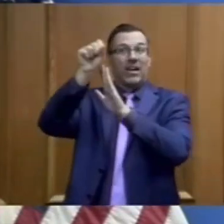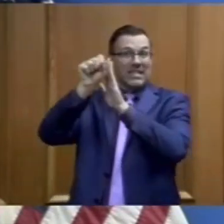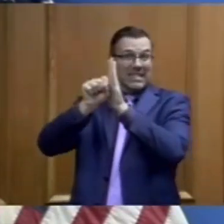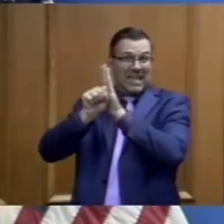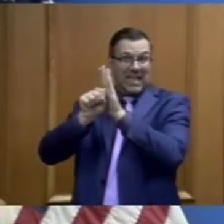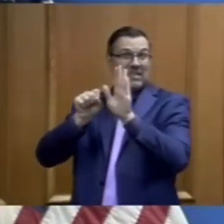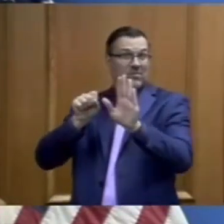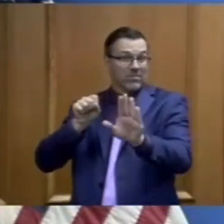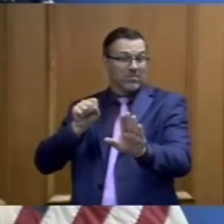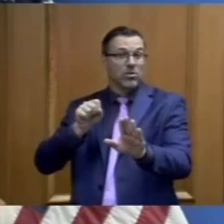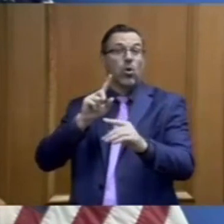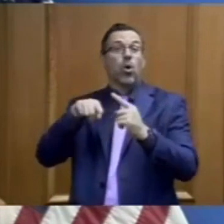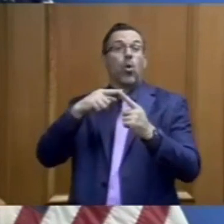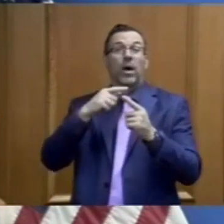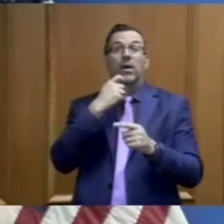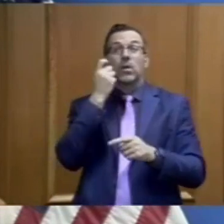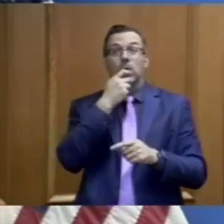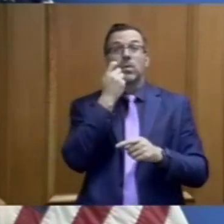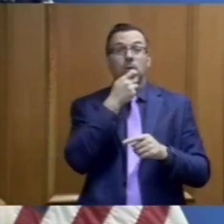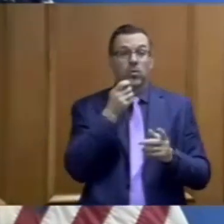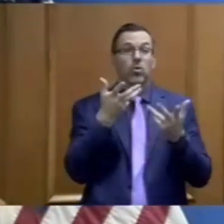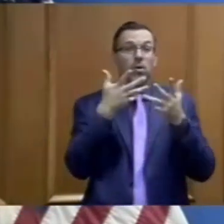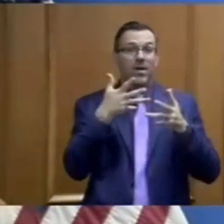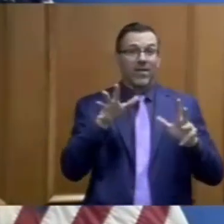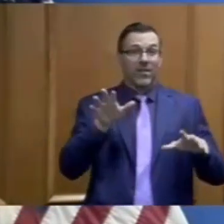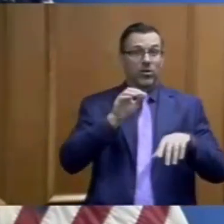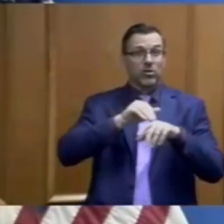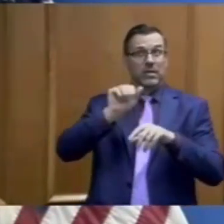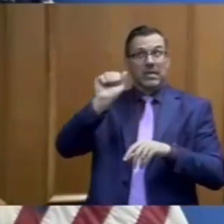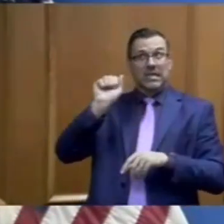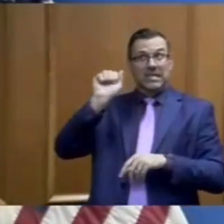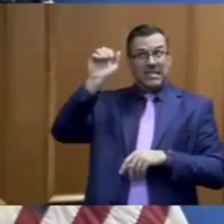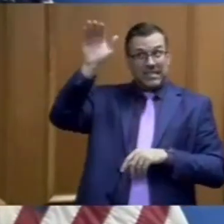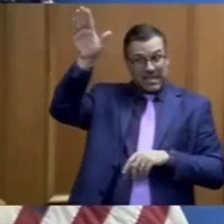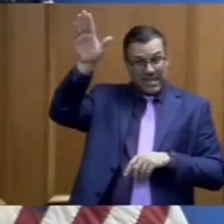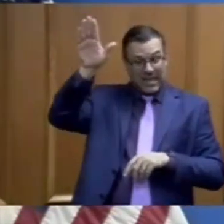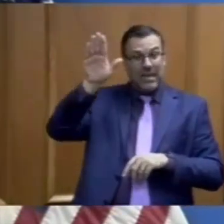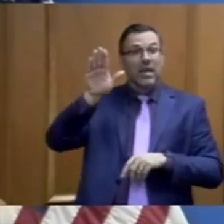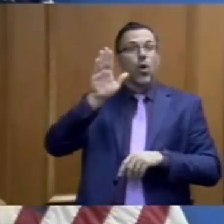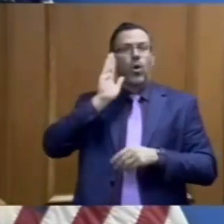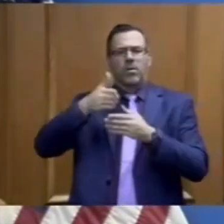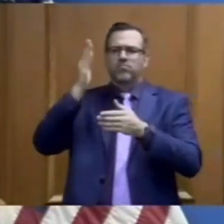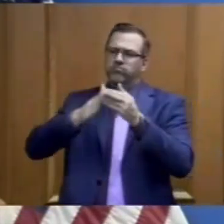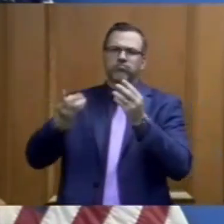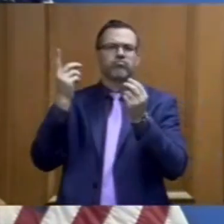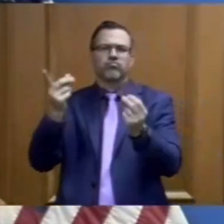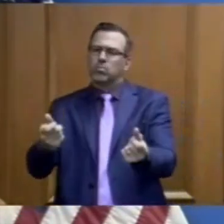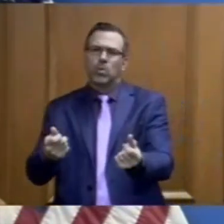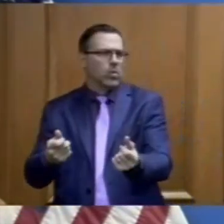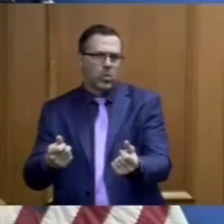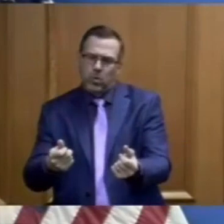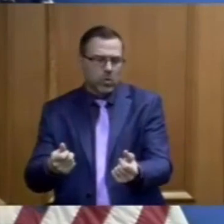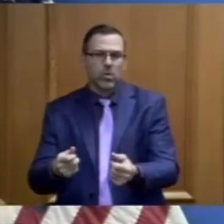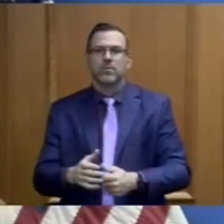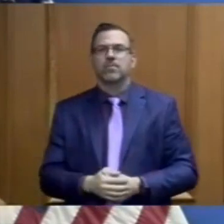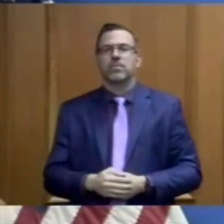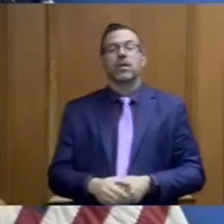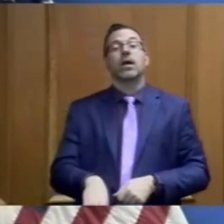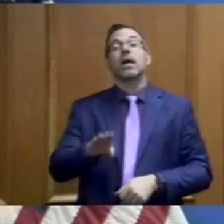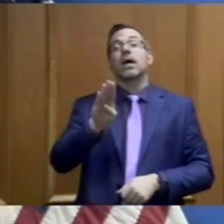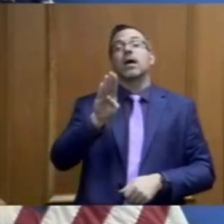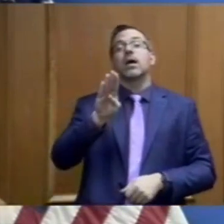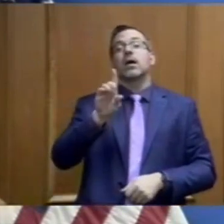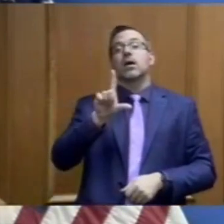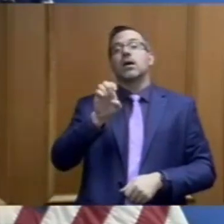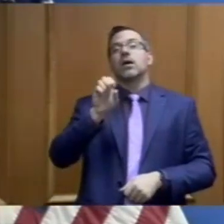delayed. You will notice that if you look at today's case count, the Bledsoe County count still only has 10 positives. That's because